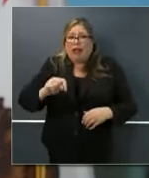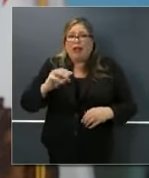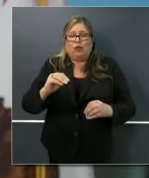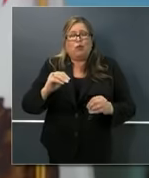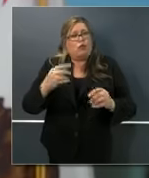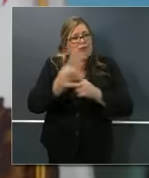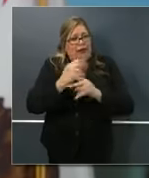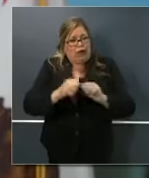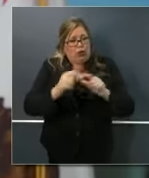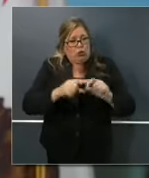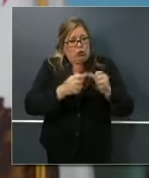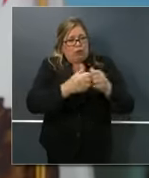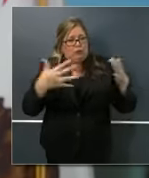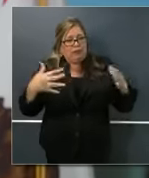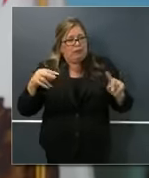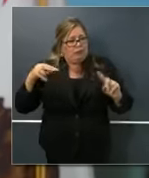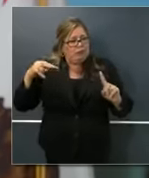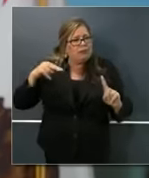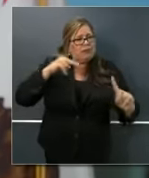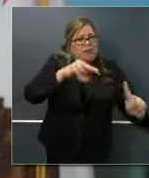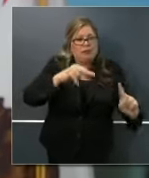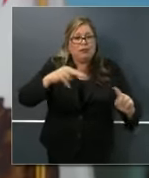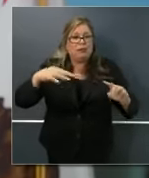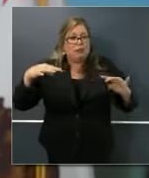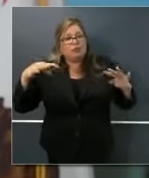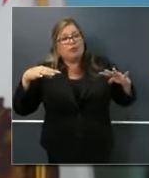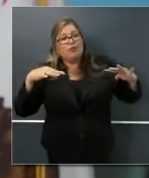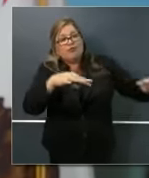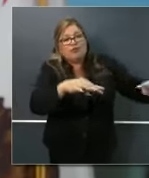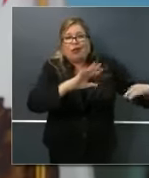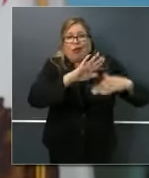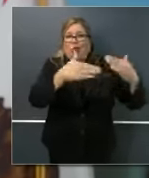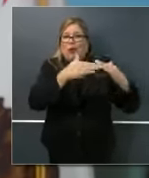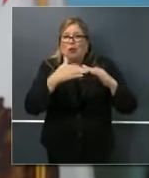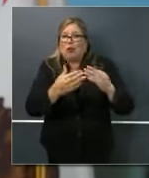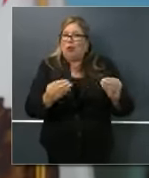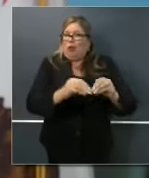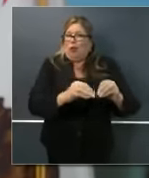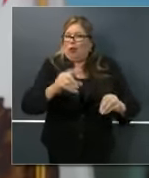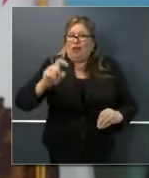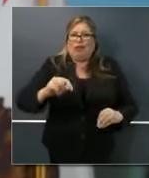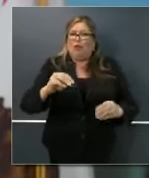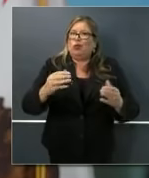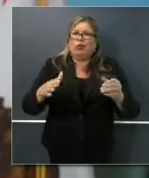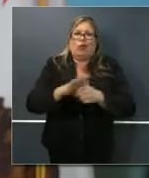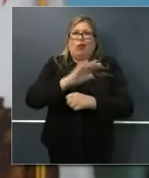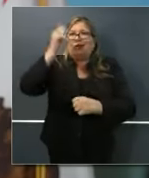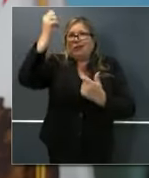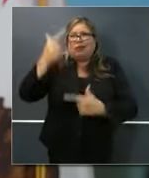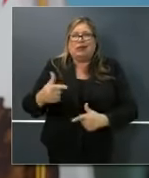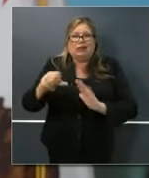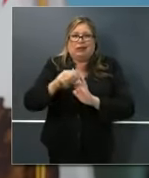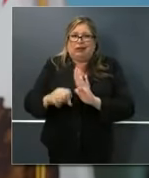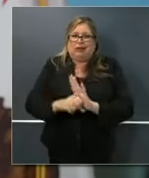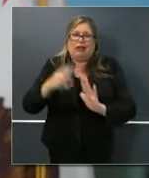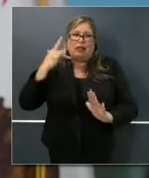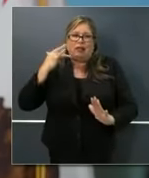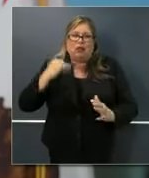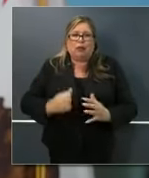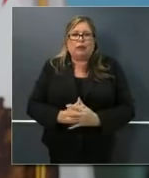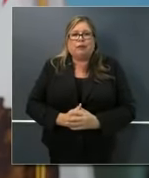in this state. Interestingly, again, I am cautious. I don't like talking out of school about